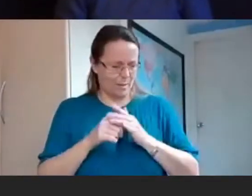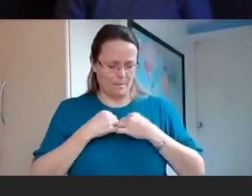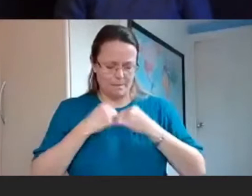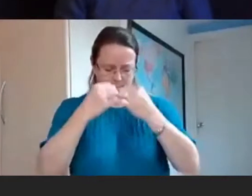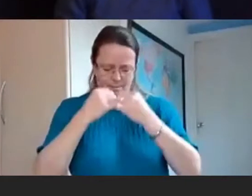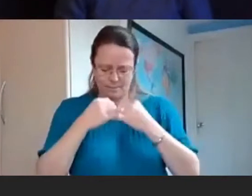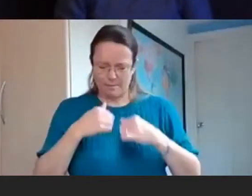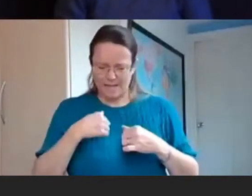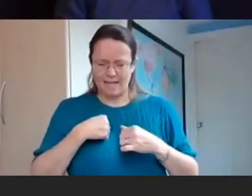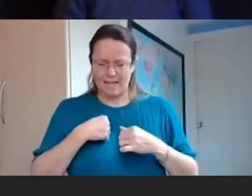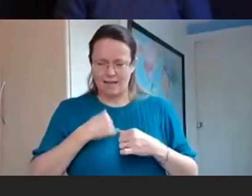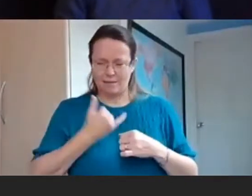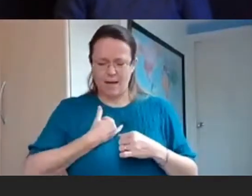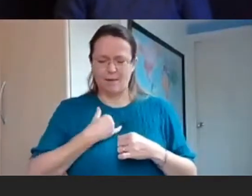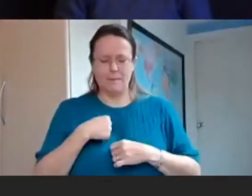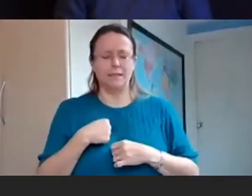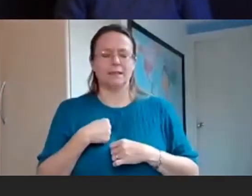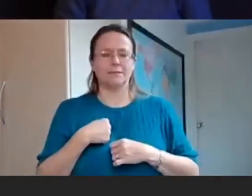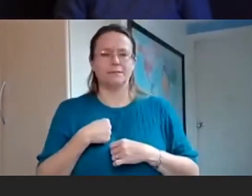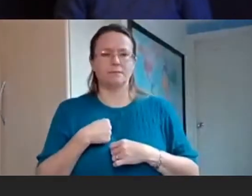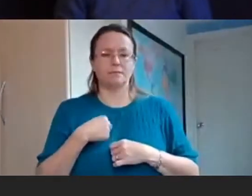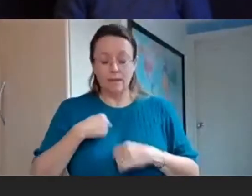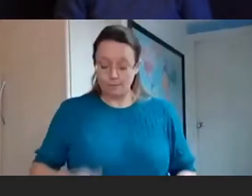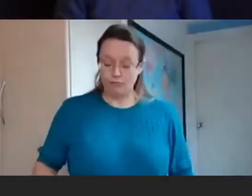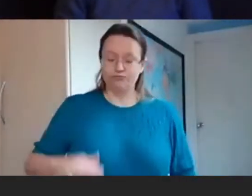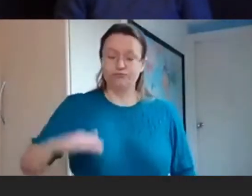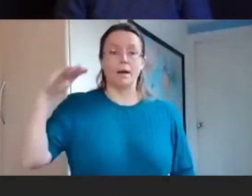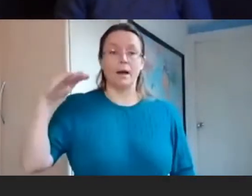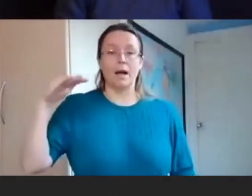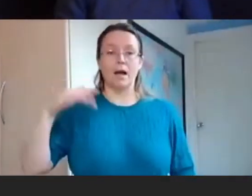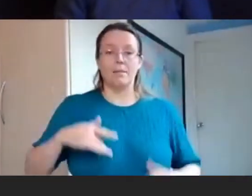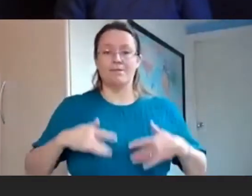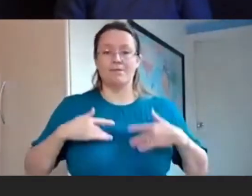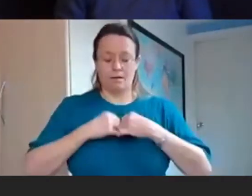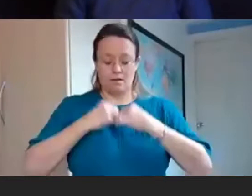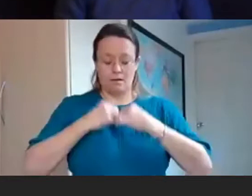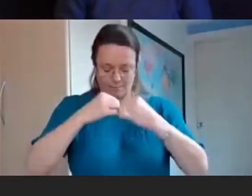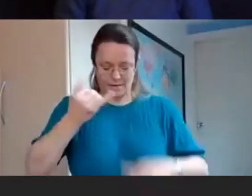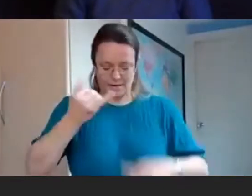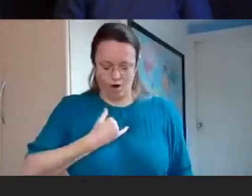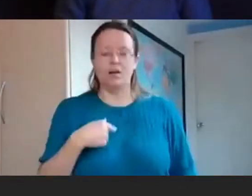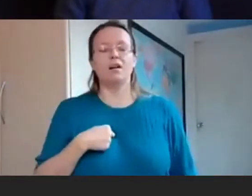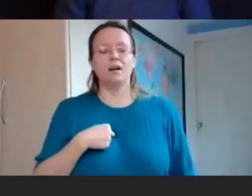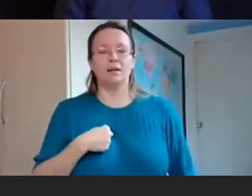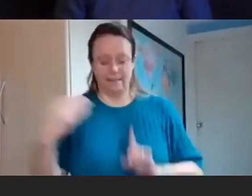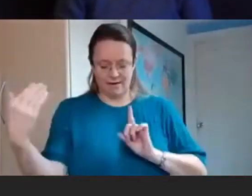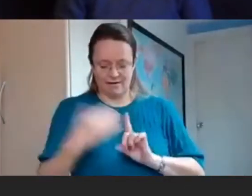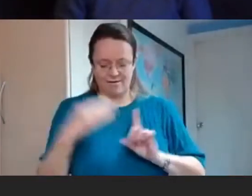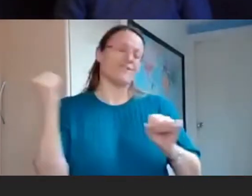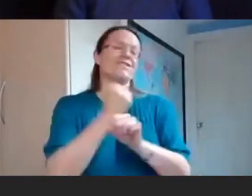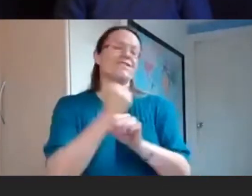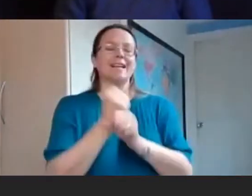but me. As a child I believed there was something fundamentally wrong with me that I just had to identify and fix and